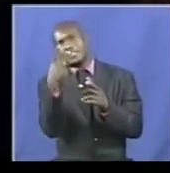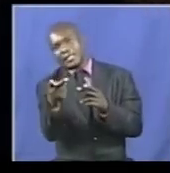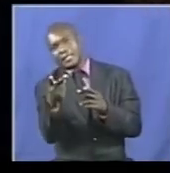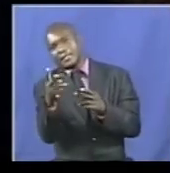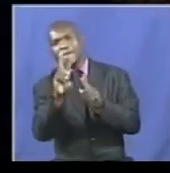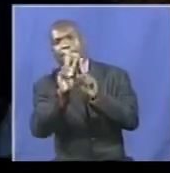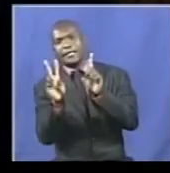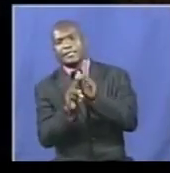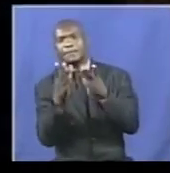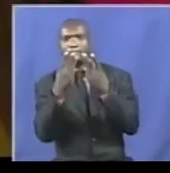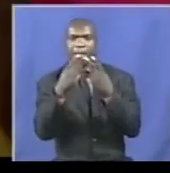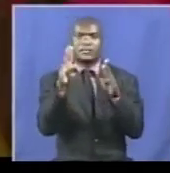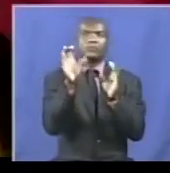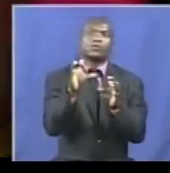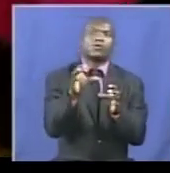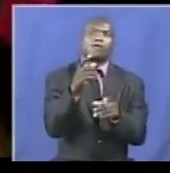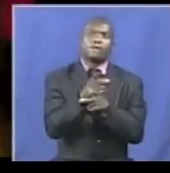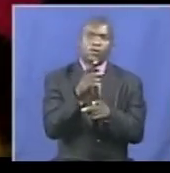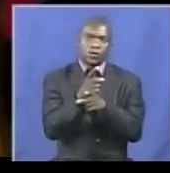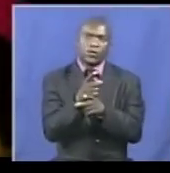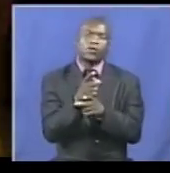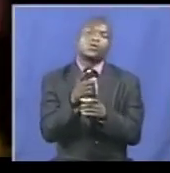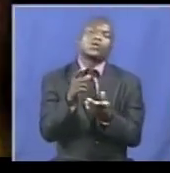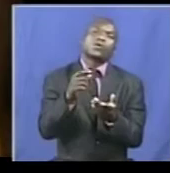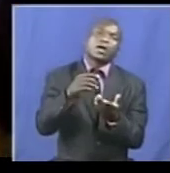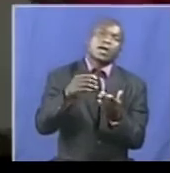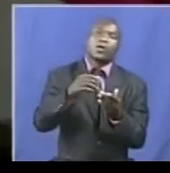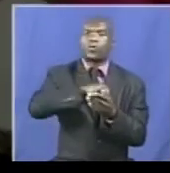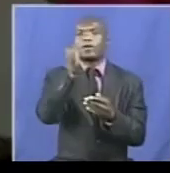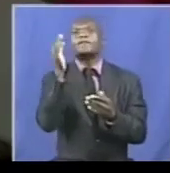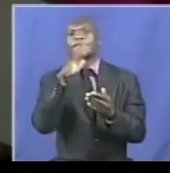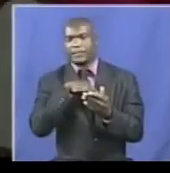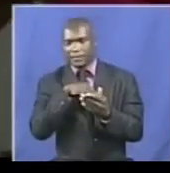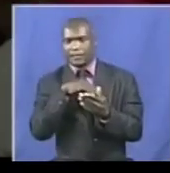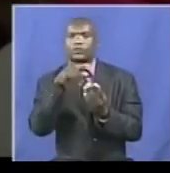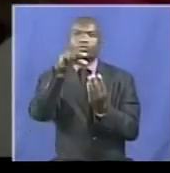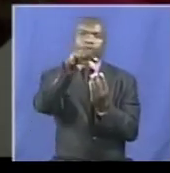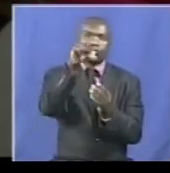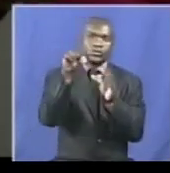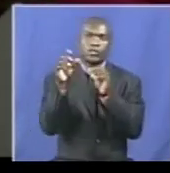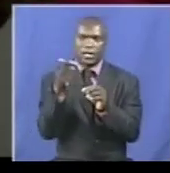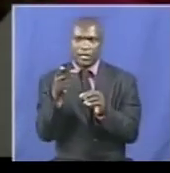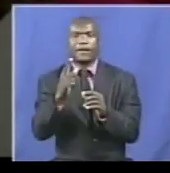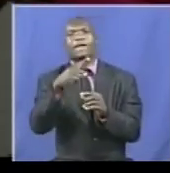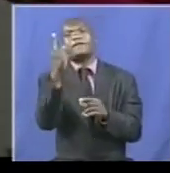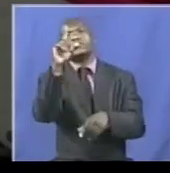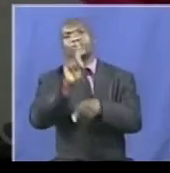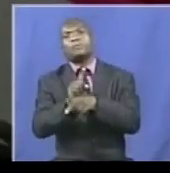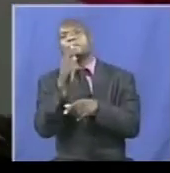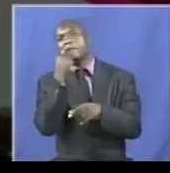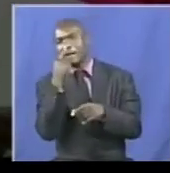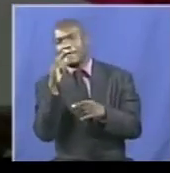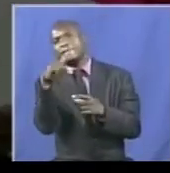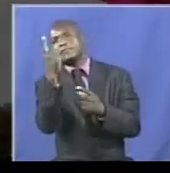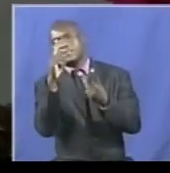president after the two landed the ruling party's presidium post. At the top of the presidium is the president, Comrade Robert Mugabe,